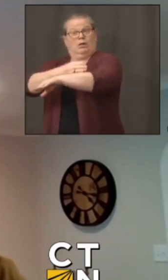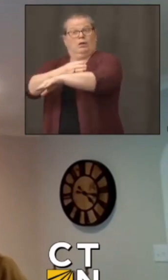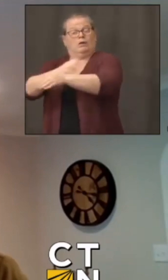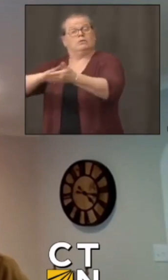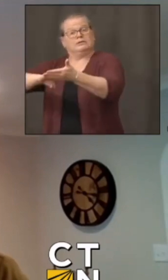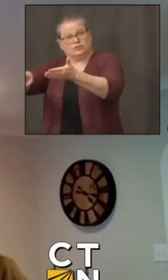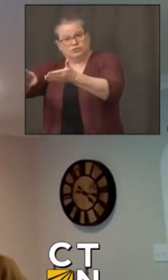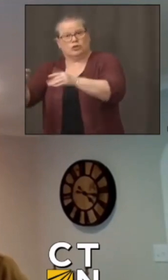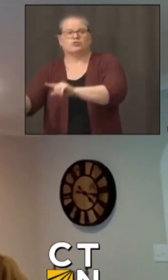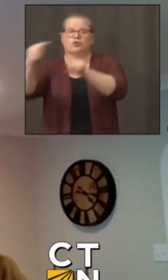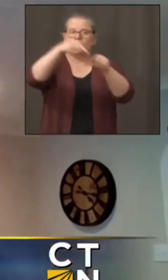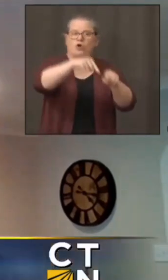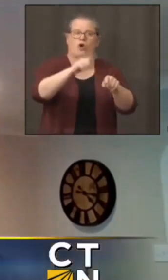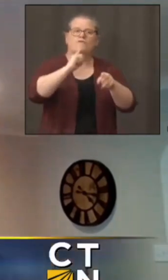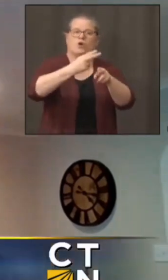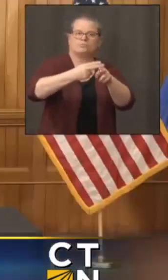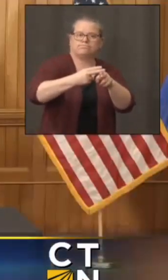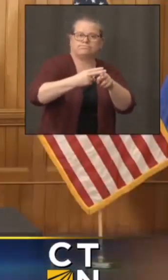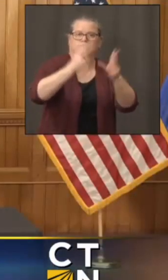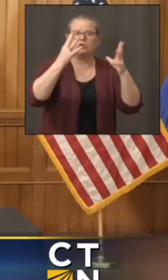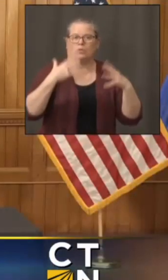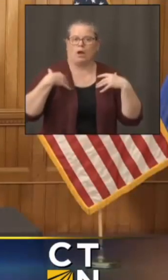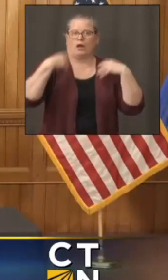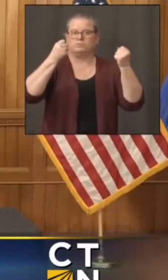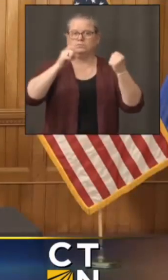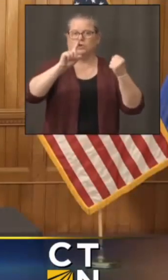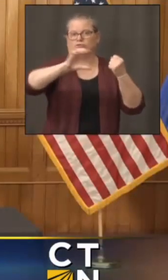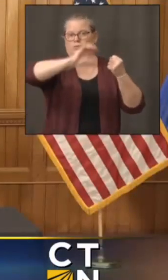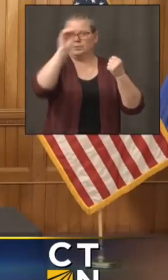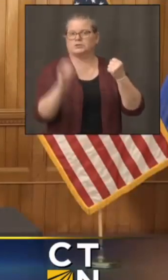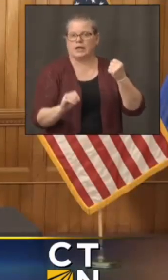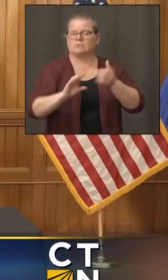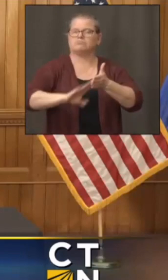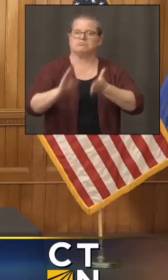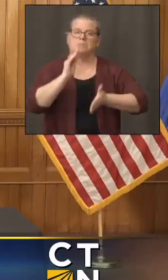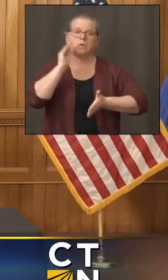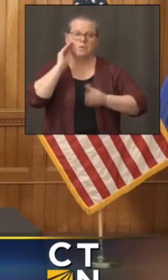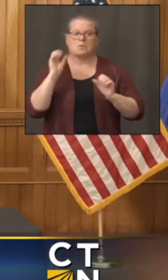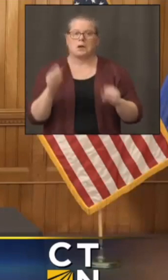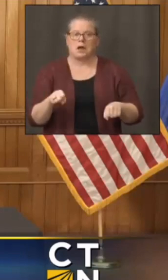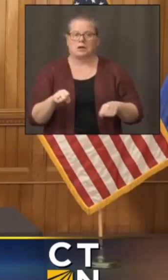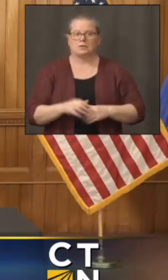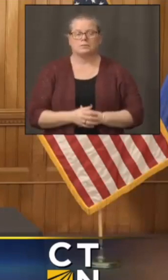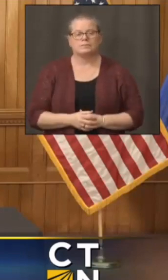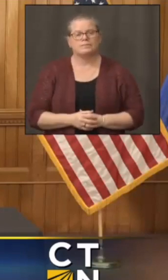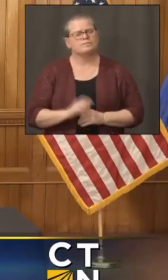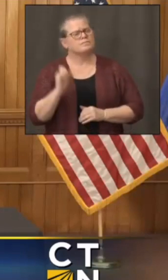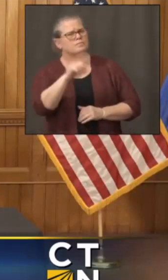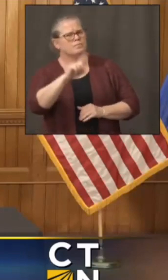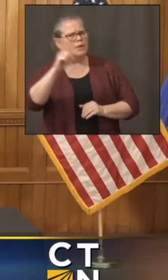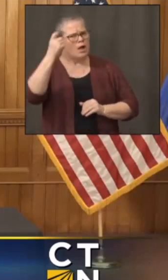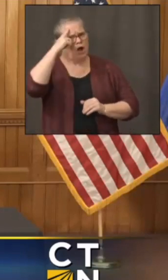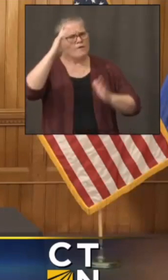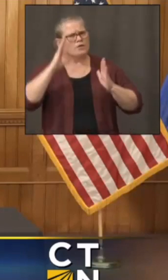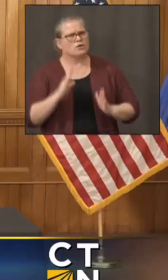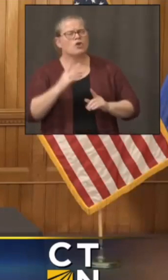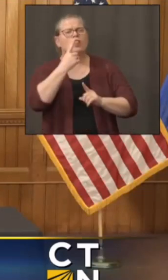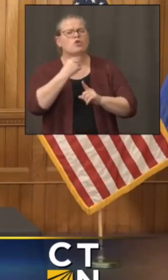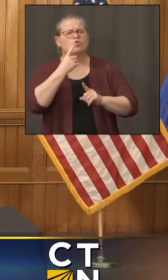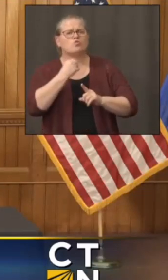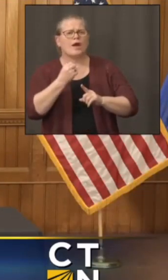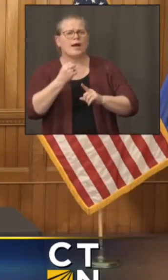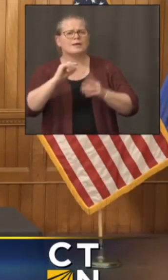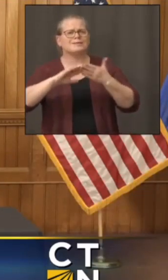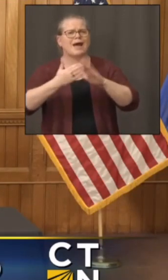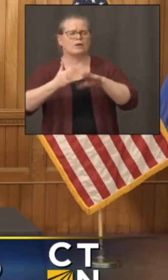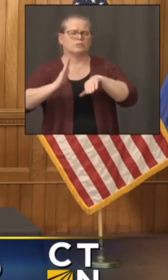and governor going back to the red alert towns the concentration for the third week in a row seems to be